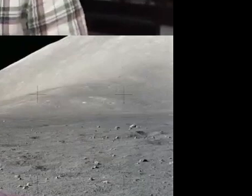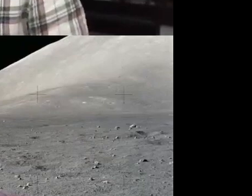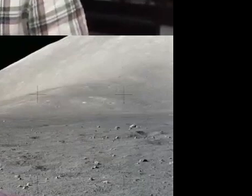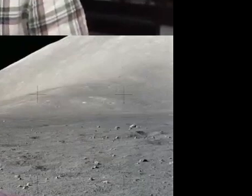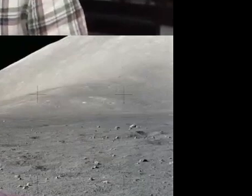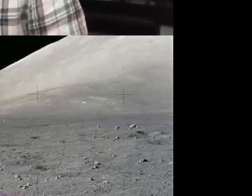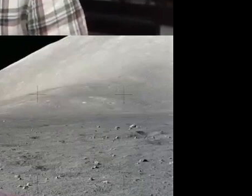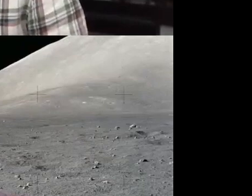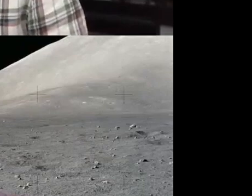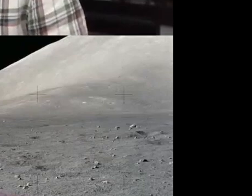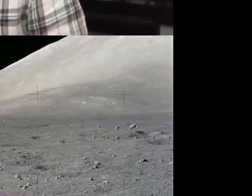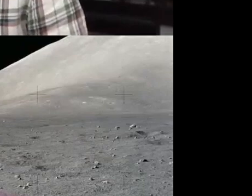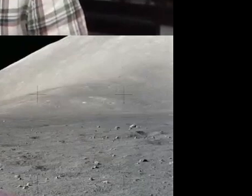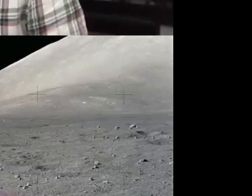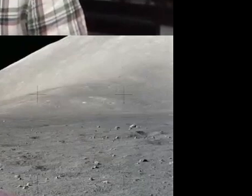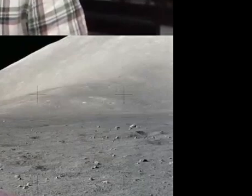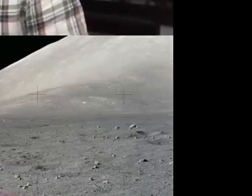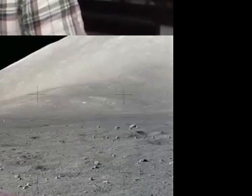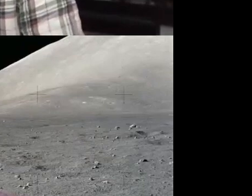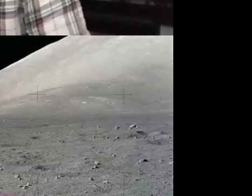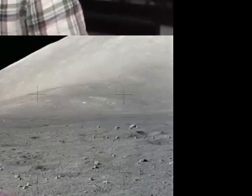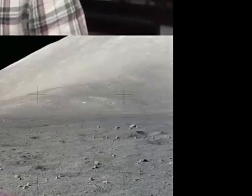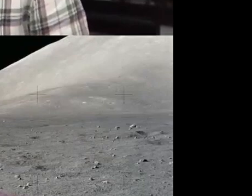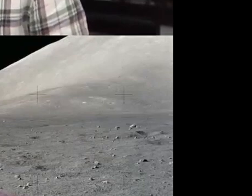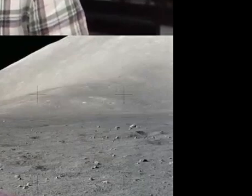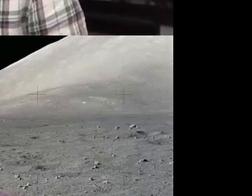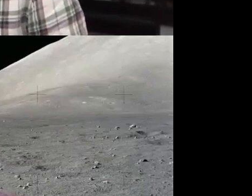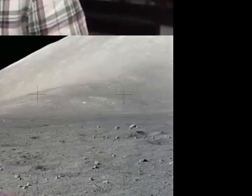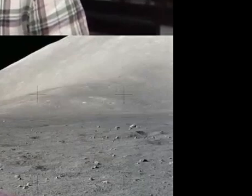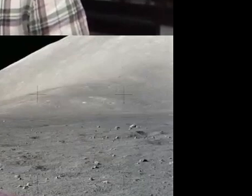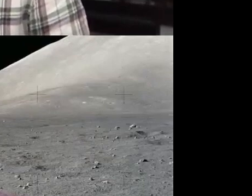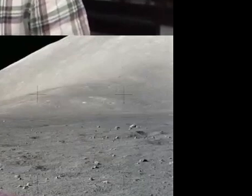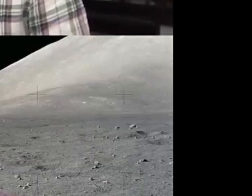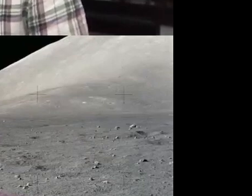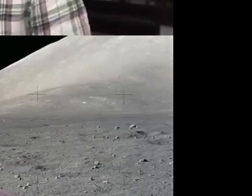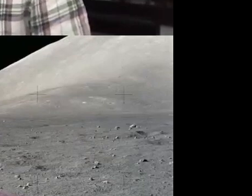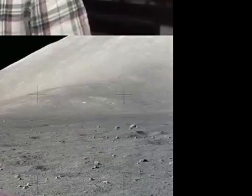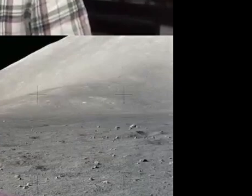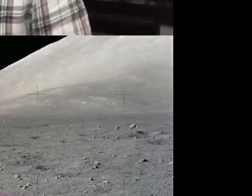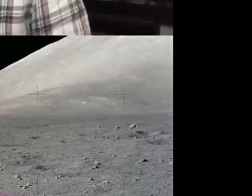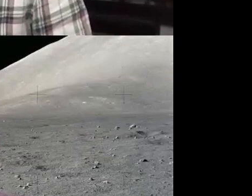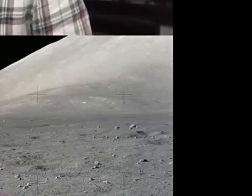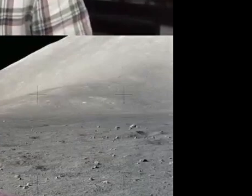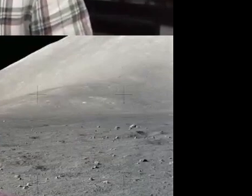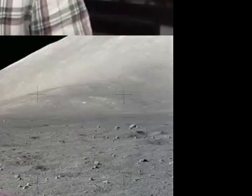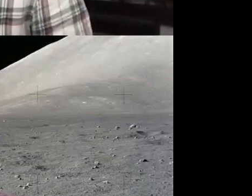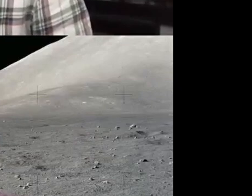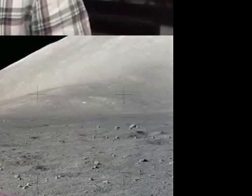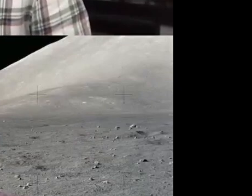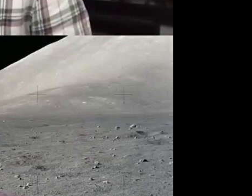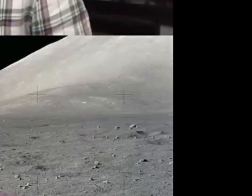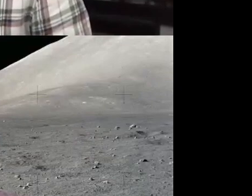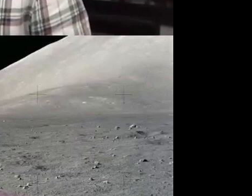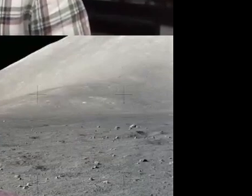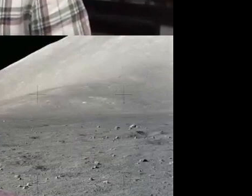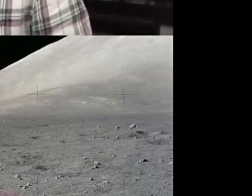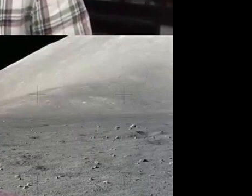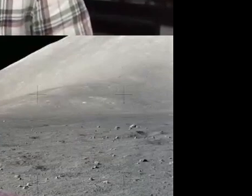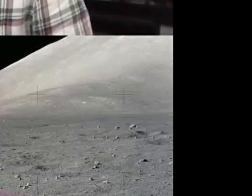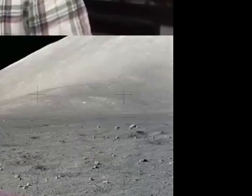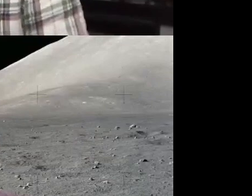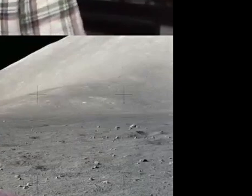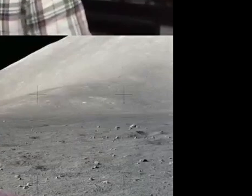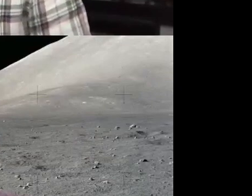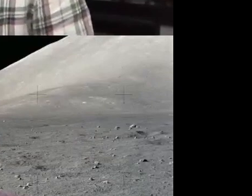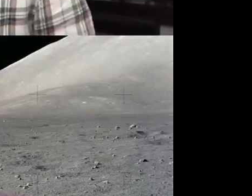not a typical conference talk. So I'm not going to invite questions. But of course, people are free to, you know, express their feelings about